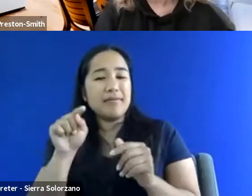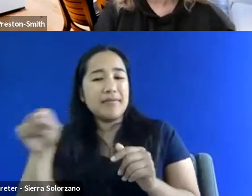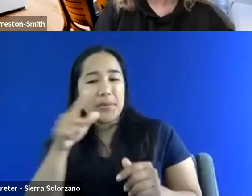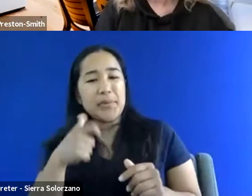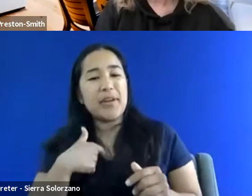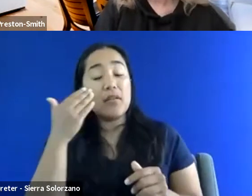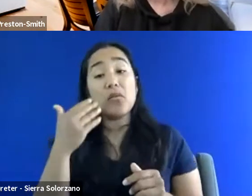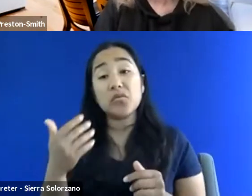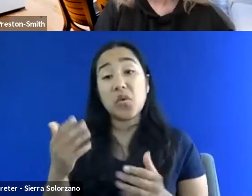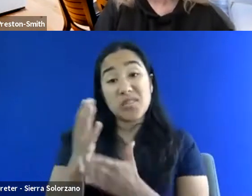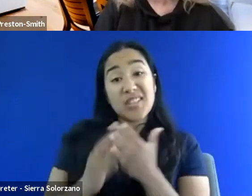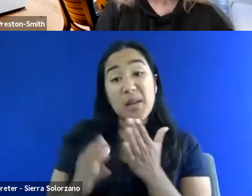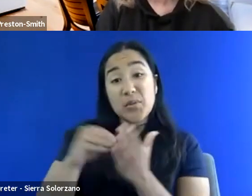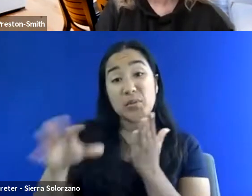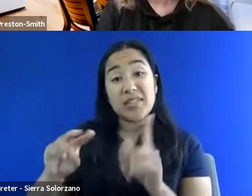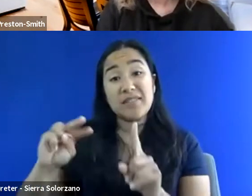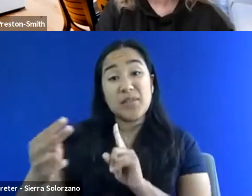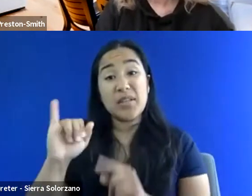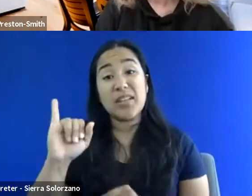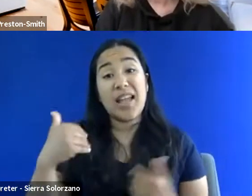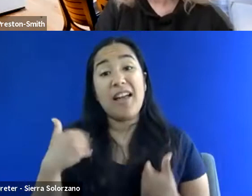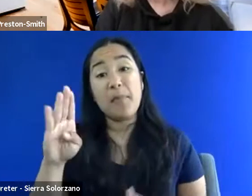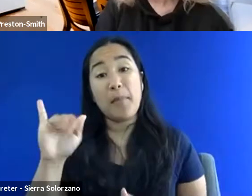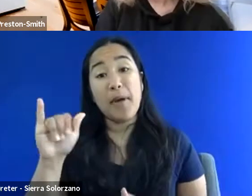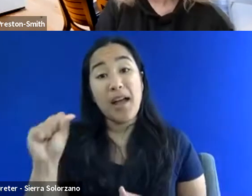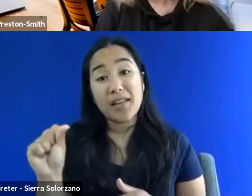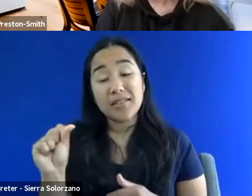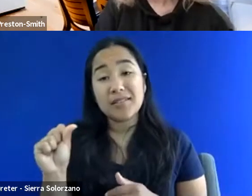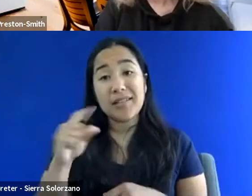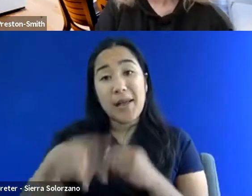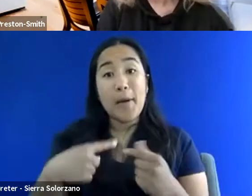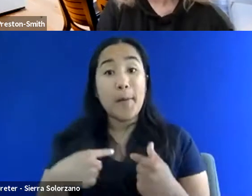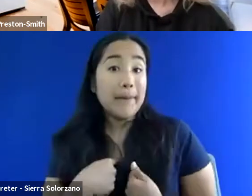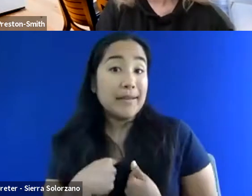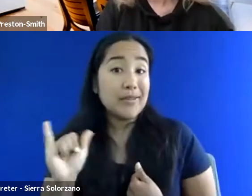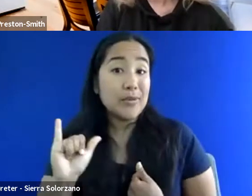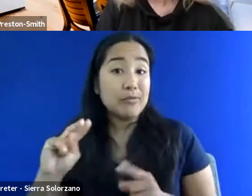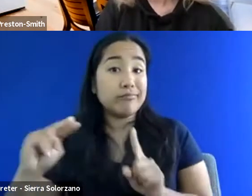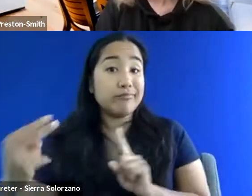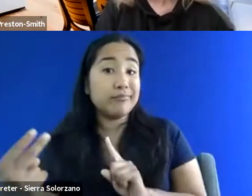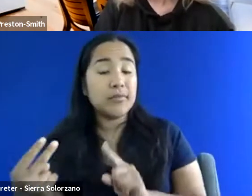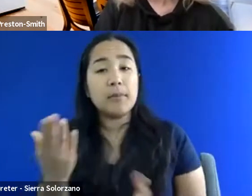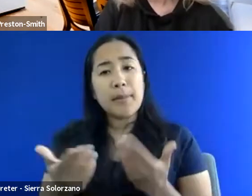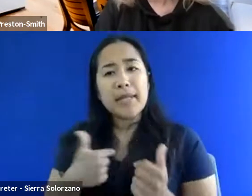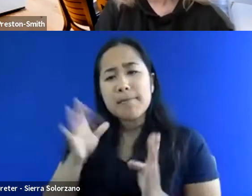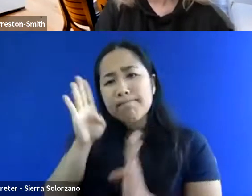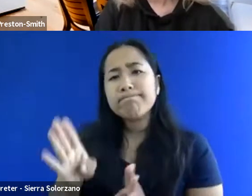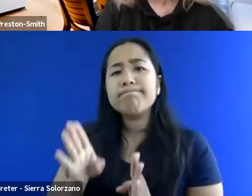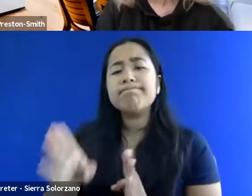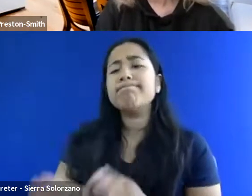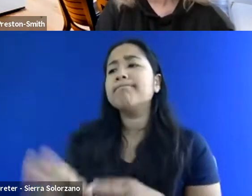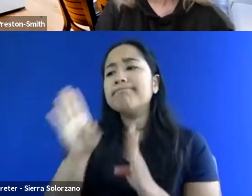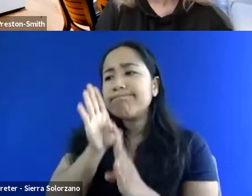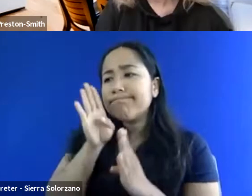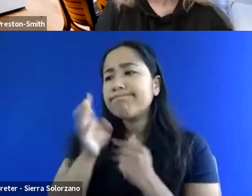implicit biases about who we are. So it may not even be something that we're doing. We may be super nurturing and supportive and wanting